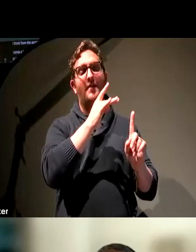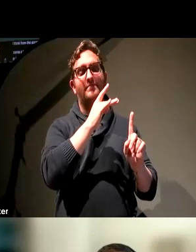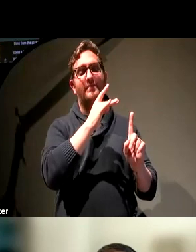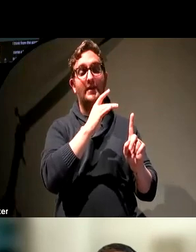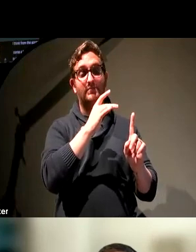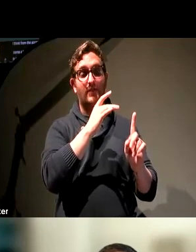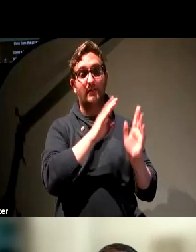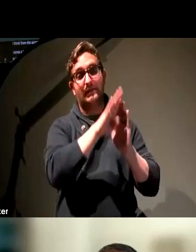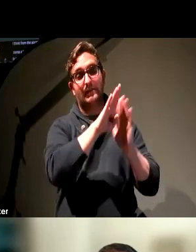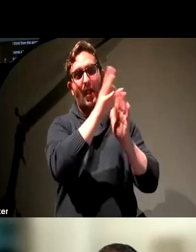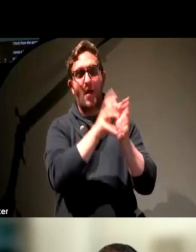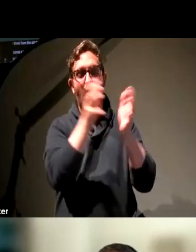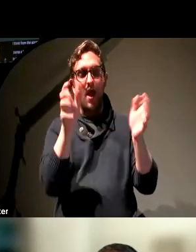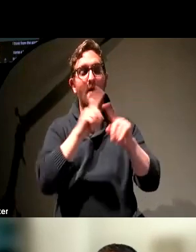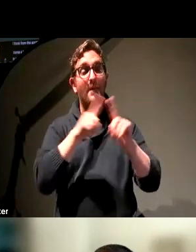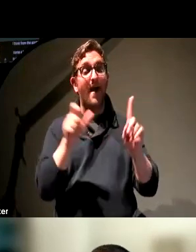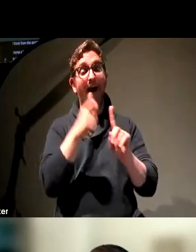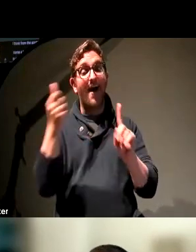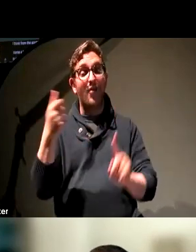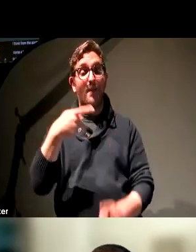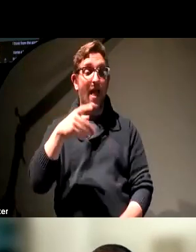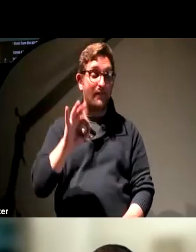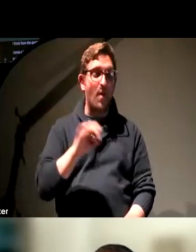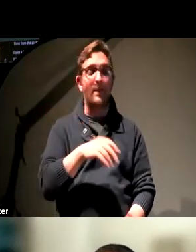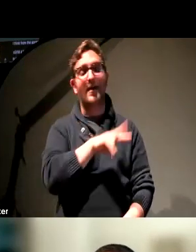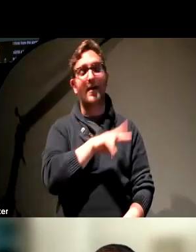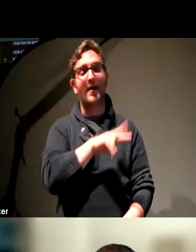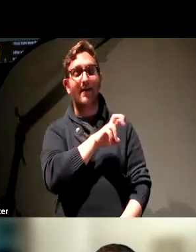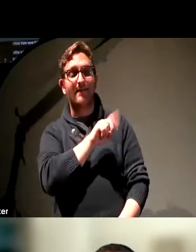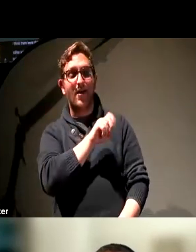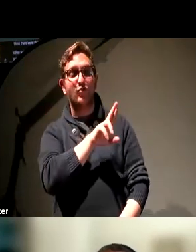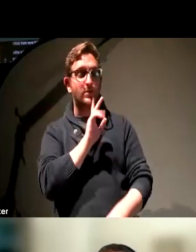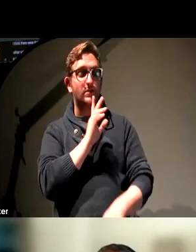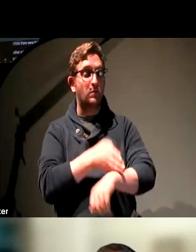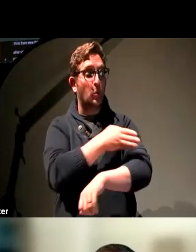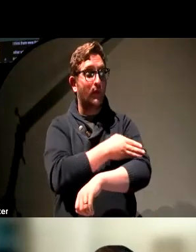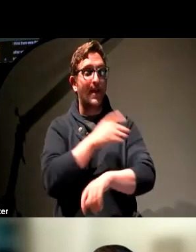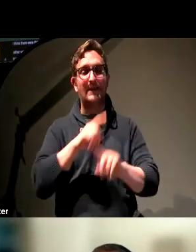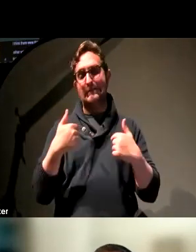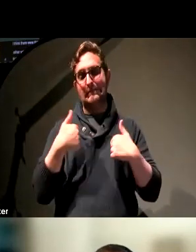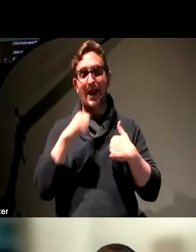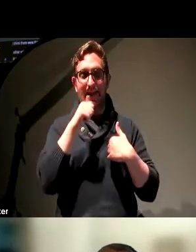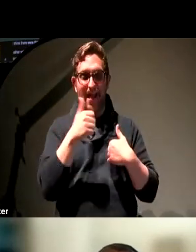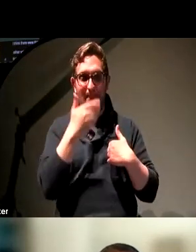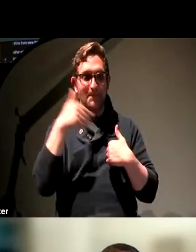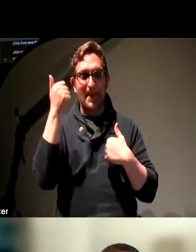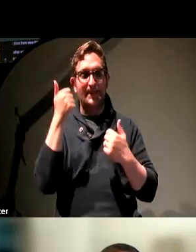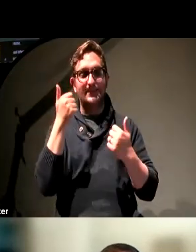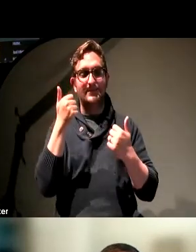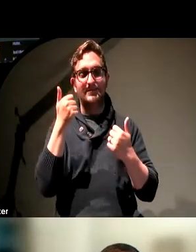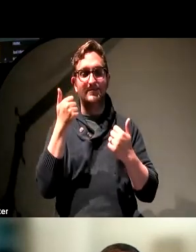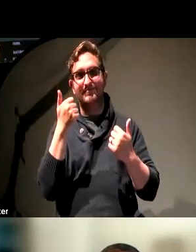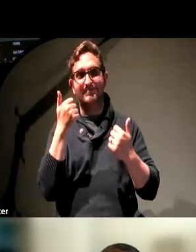But like a lot of other platforms and vendors, I think they have improved. But I'm not the best to answer, pardon me, to answer that in a lot of detail.